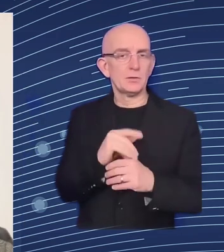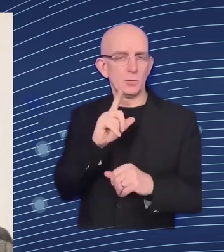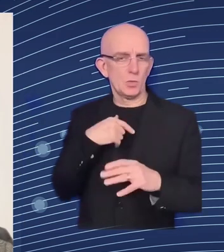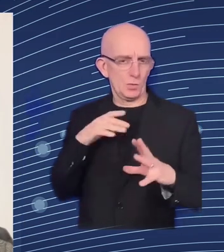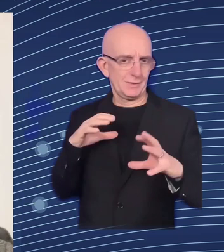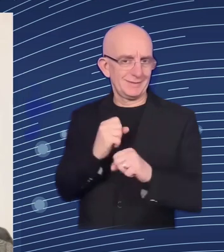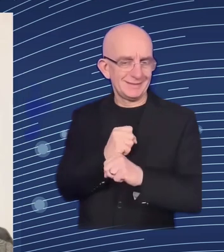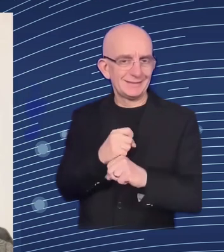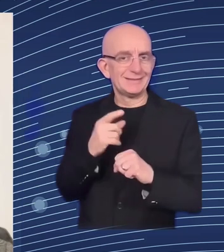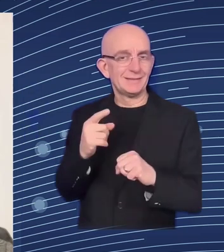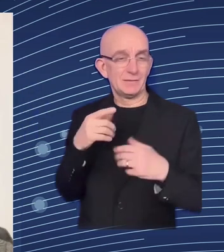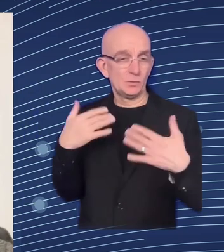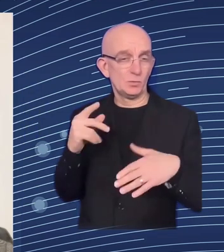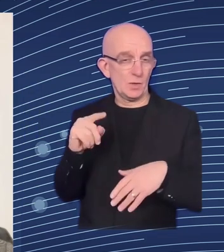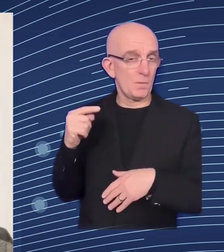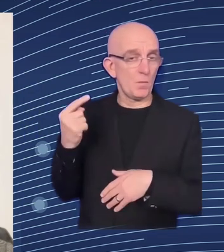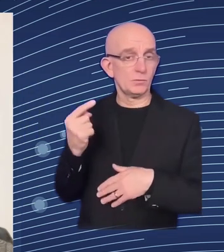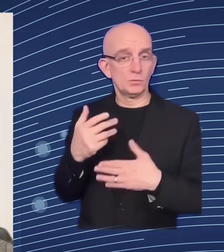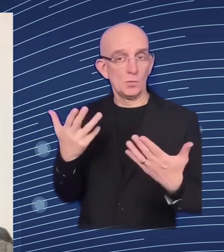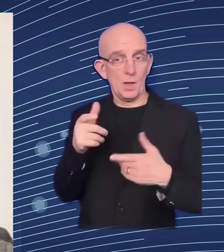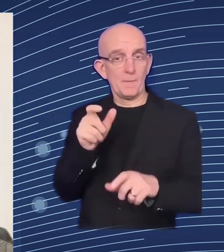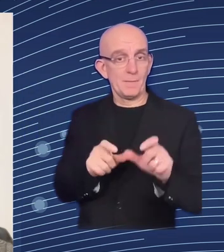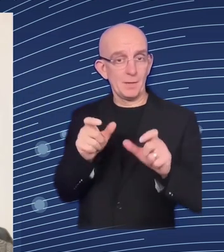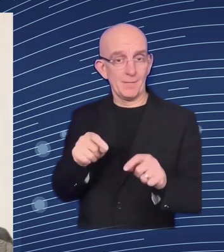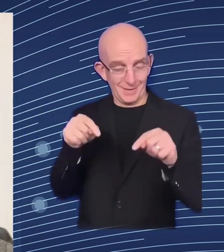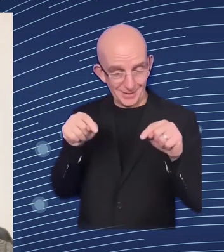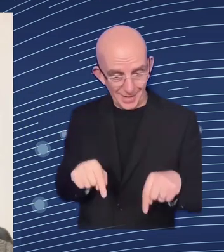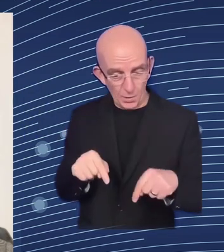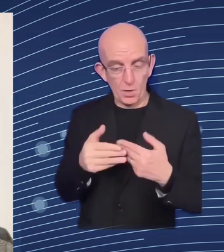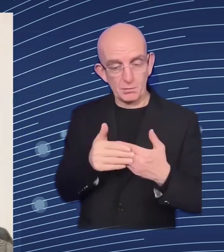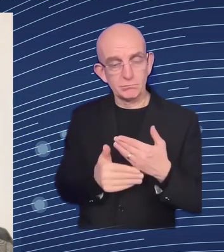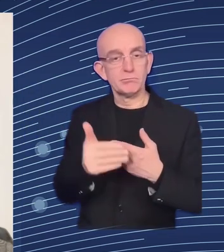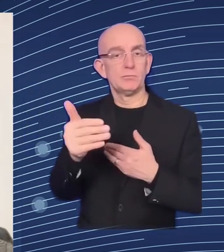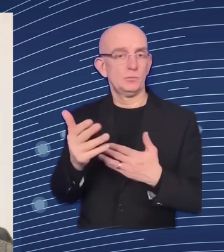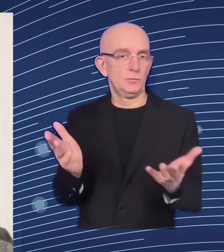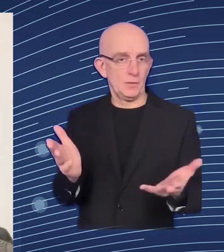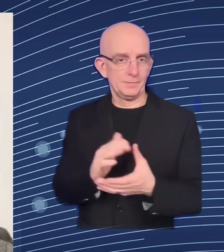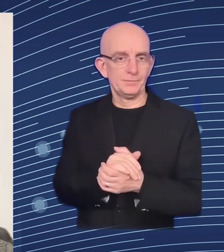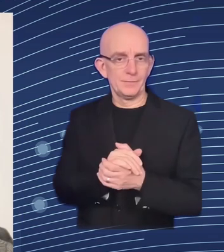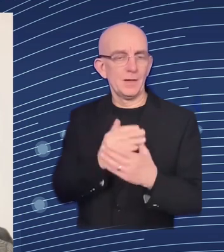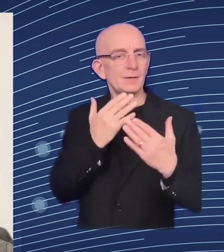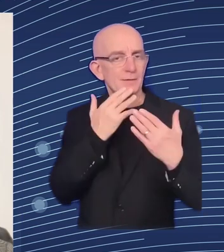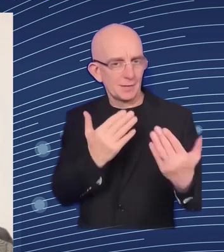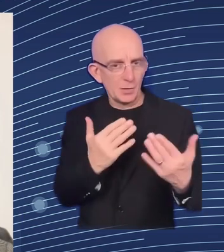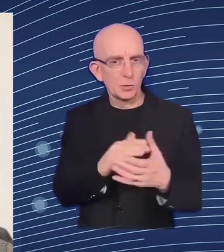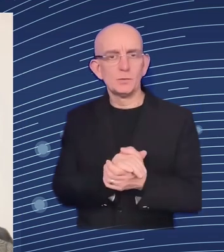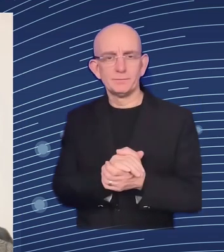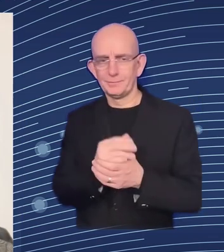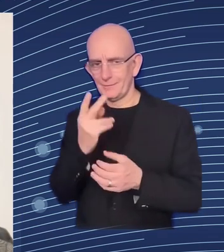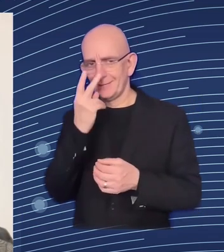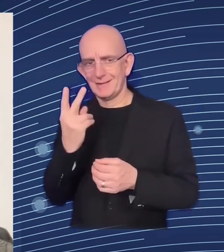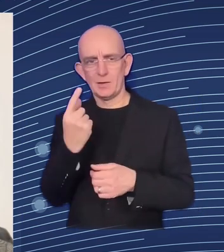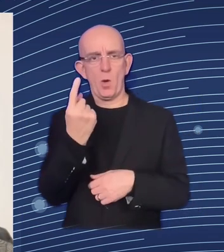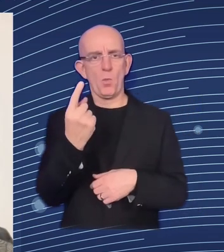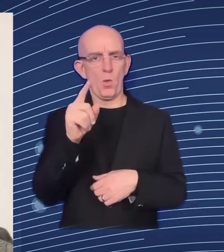question coming through to the deputy minister which priorities and labor market and skills would you pick up first um as a follow-up